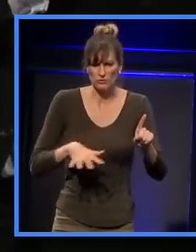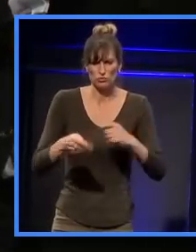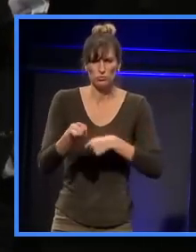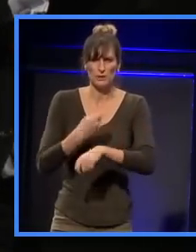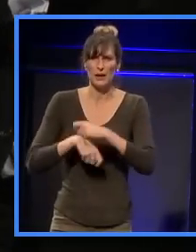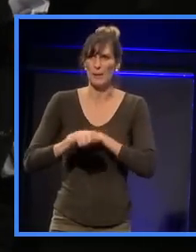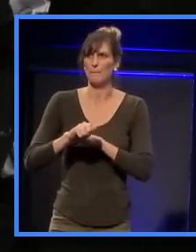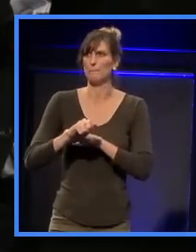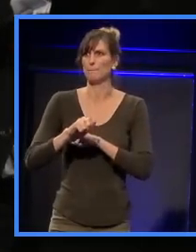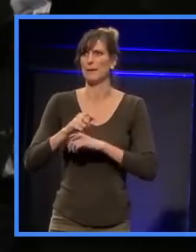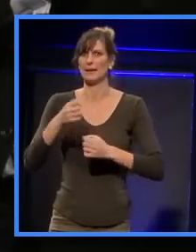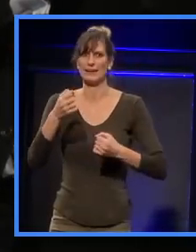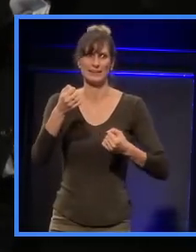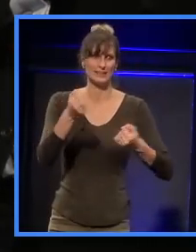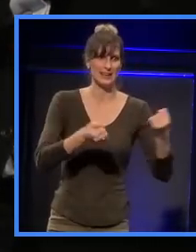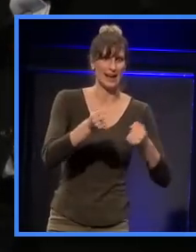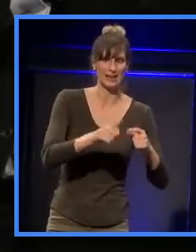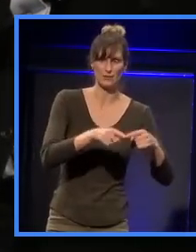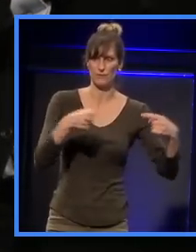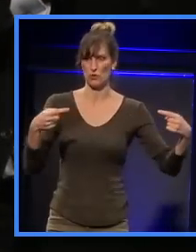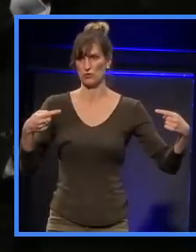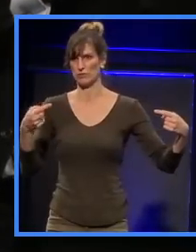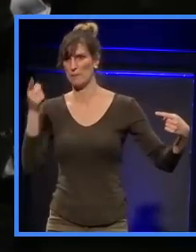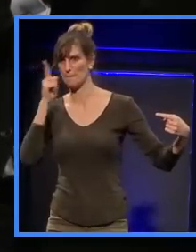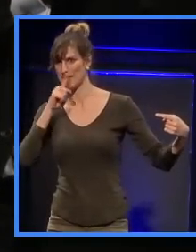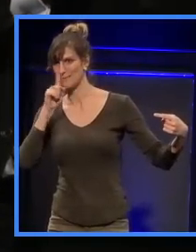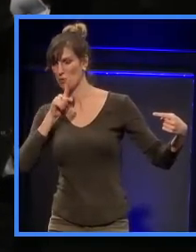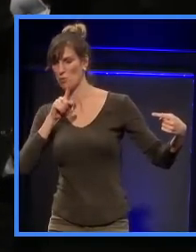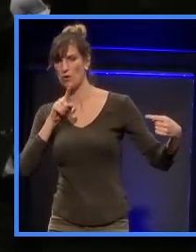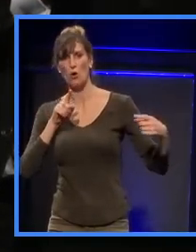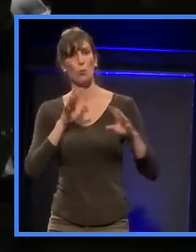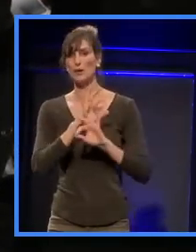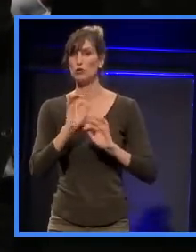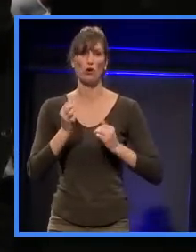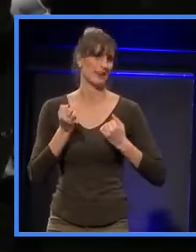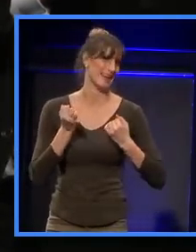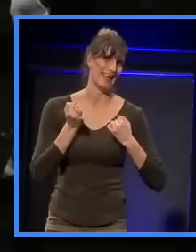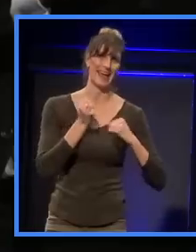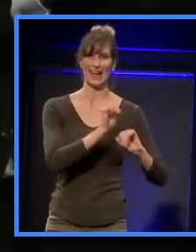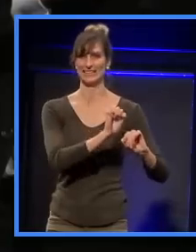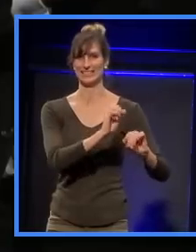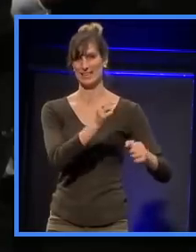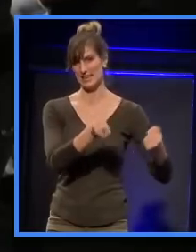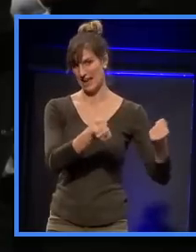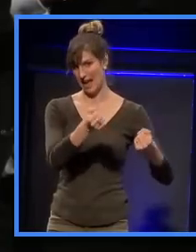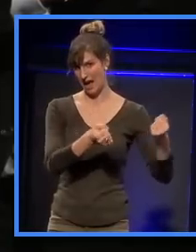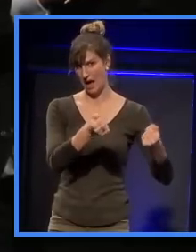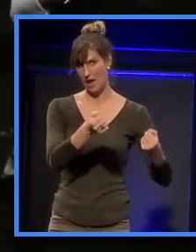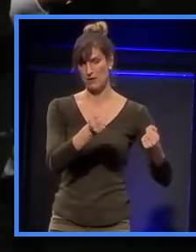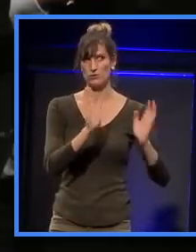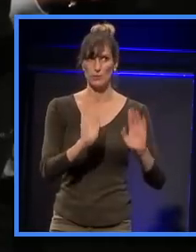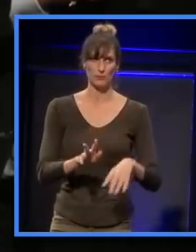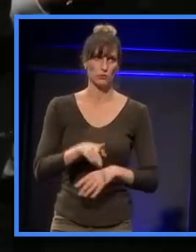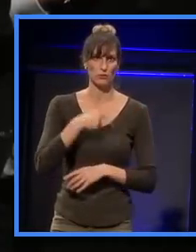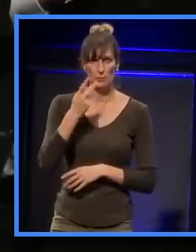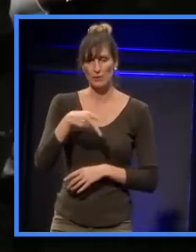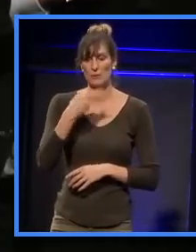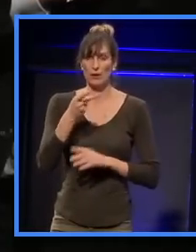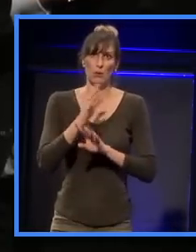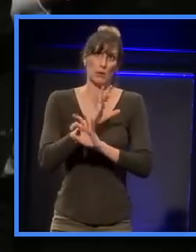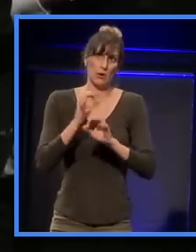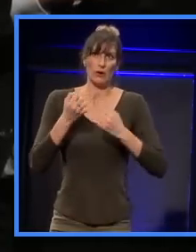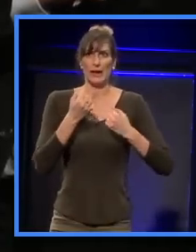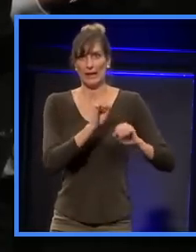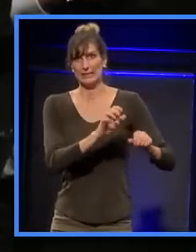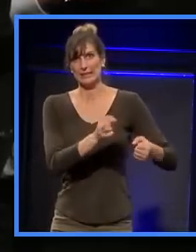dichotomy of cars versus everybody else, you know, we're not anti-car, et cetera, et cetera. You have to preface everything with that. But what